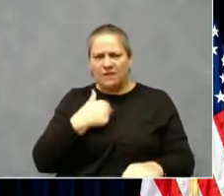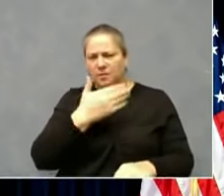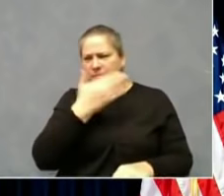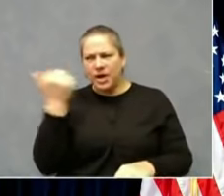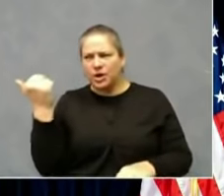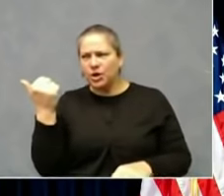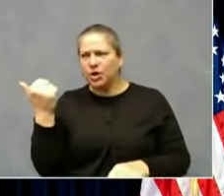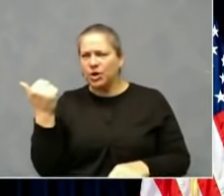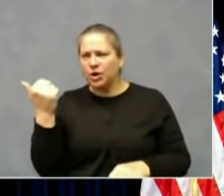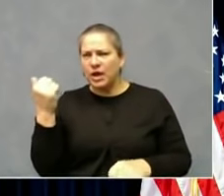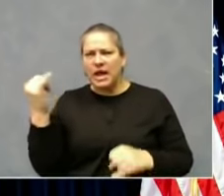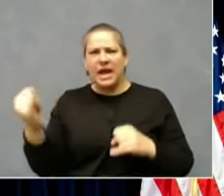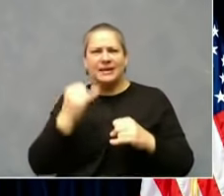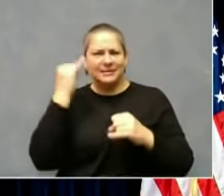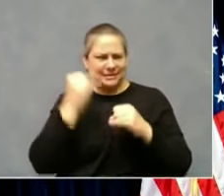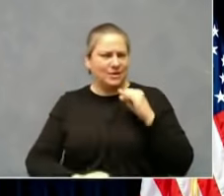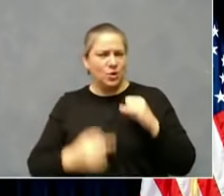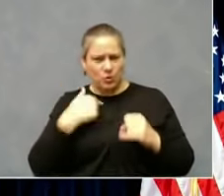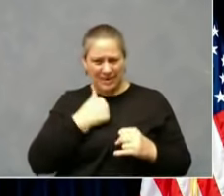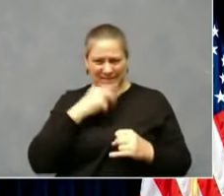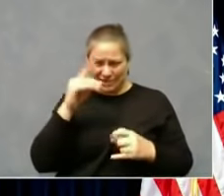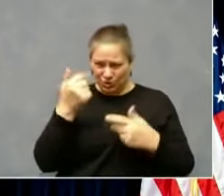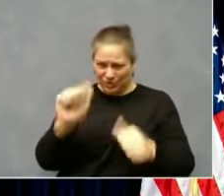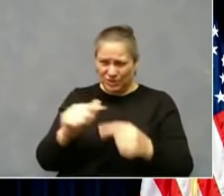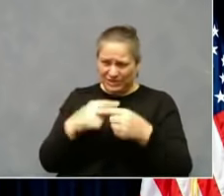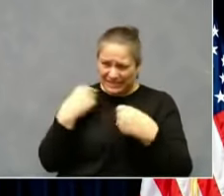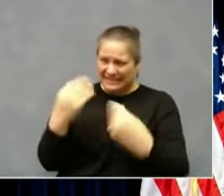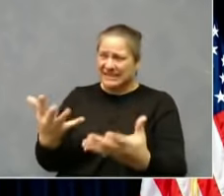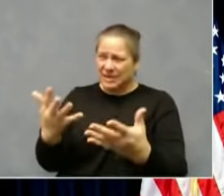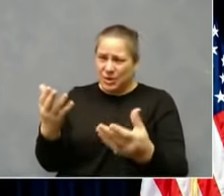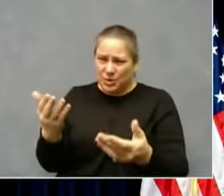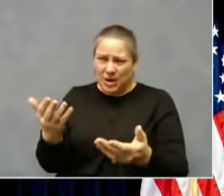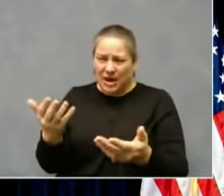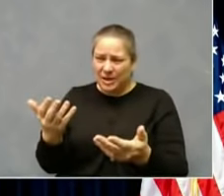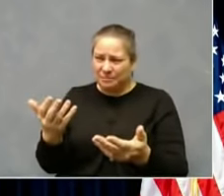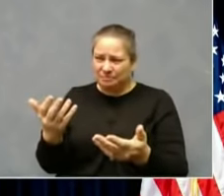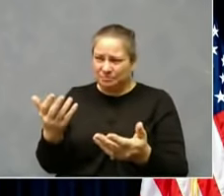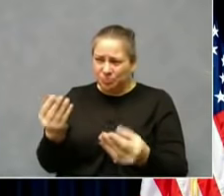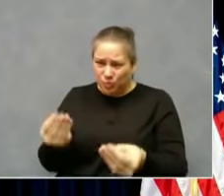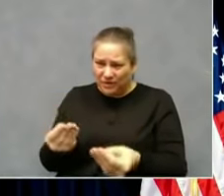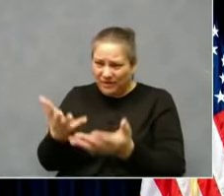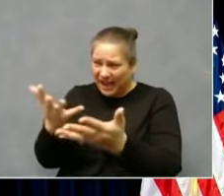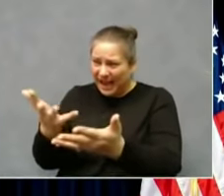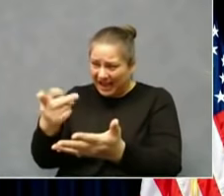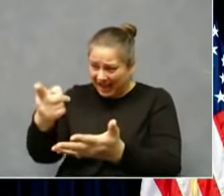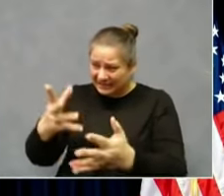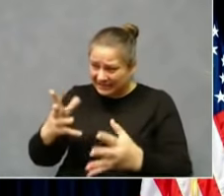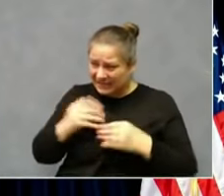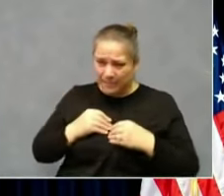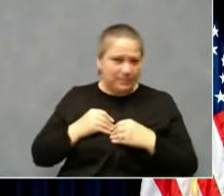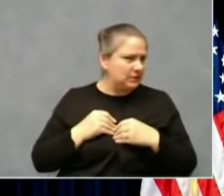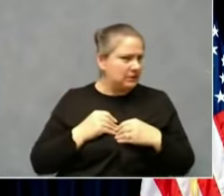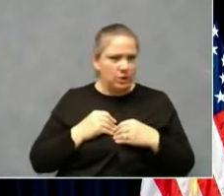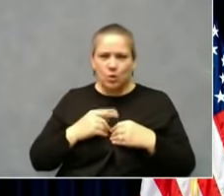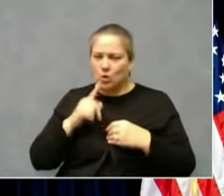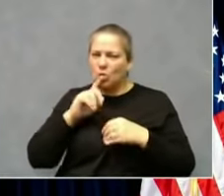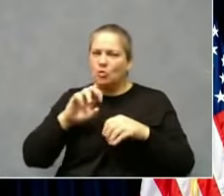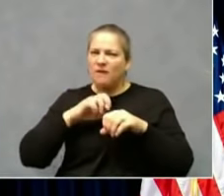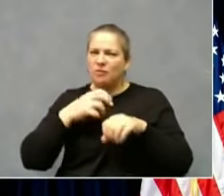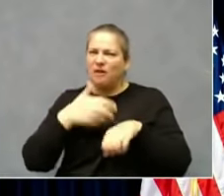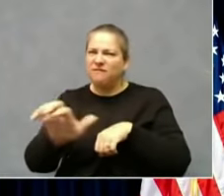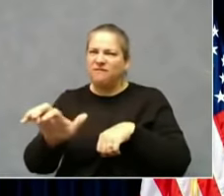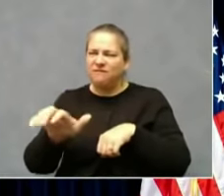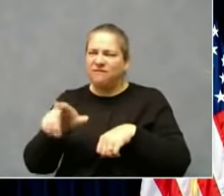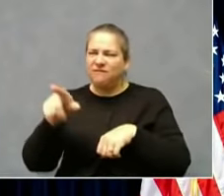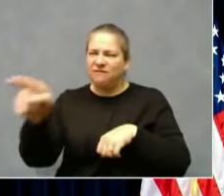most of the time wasn't accepted. And and it was it was it was a really rough outbreak there. I hope lessons